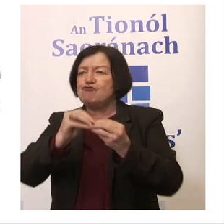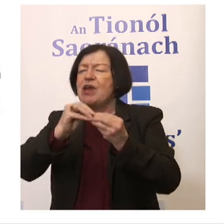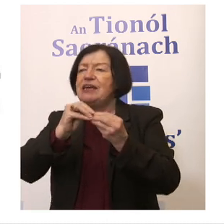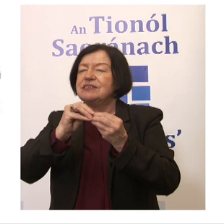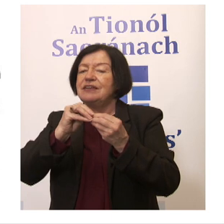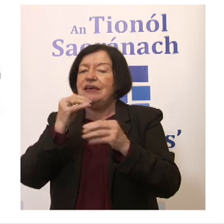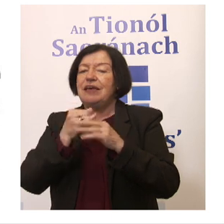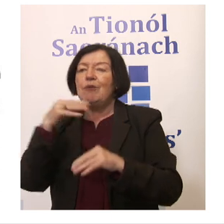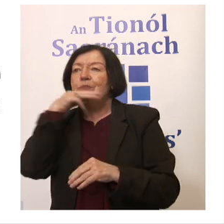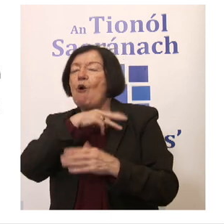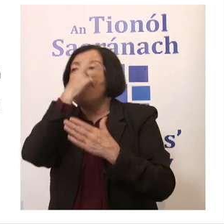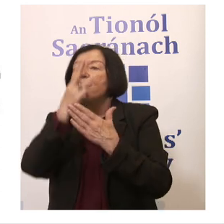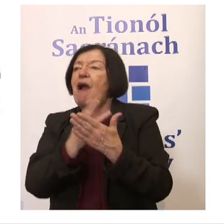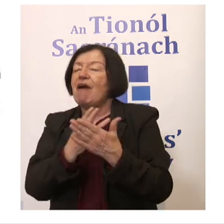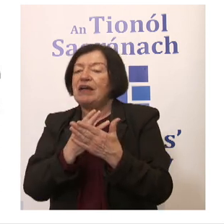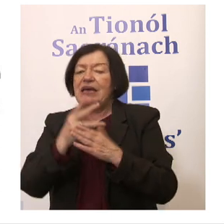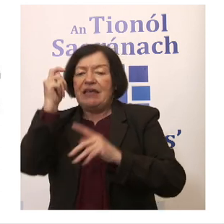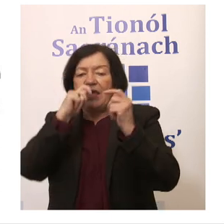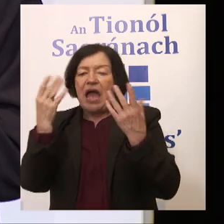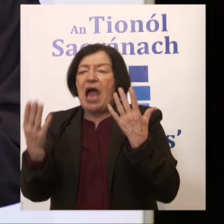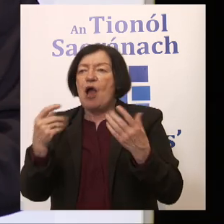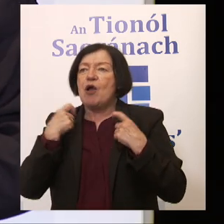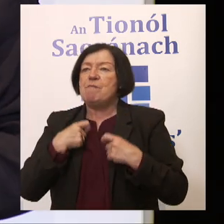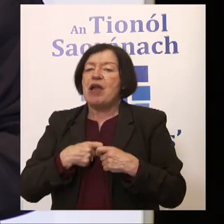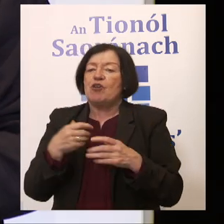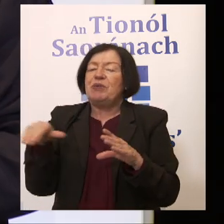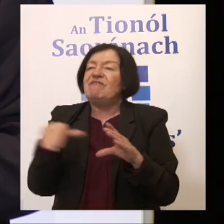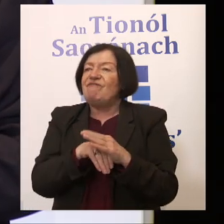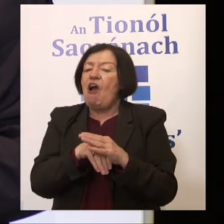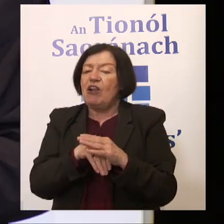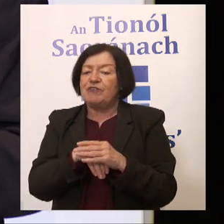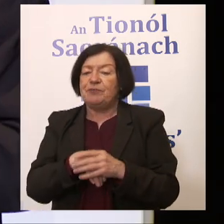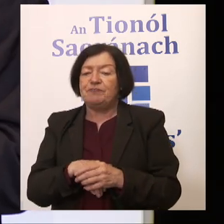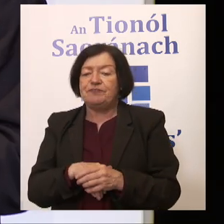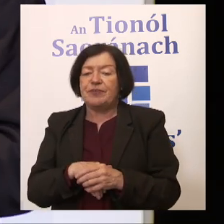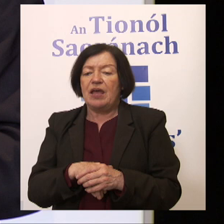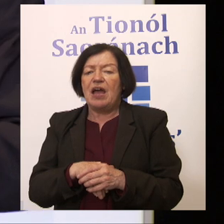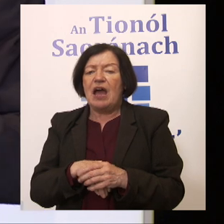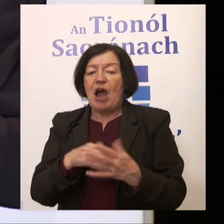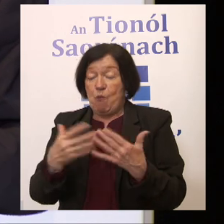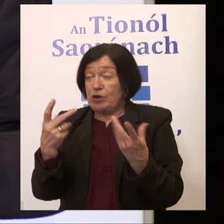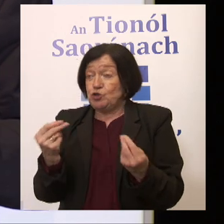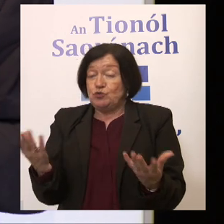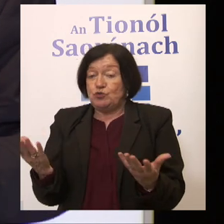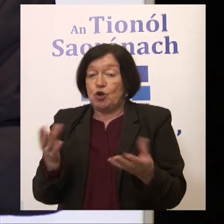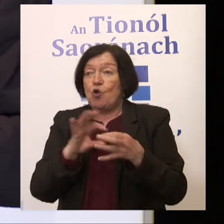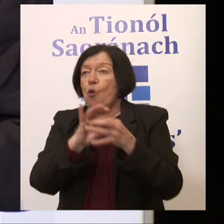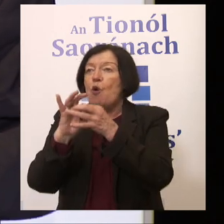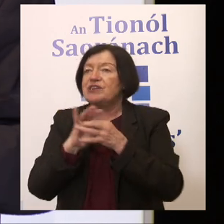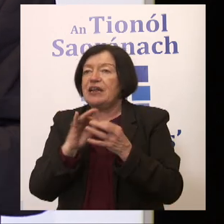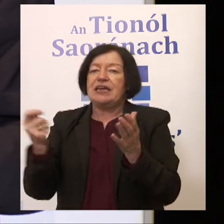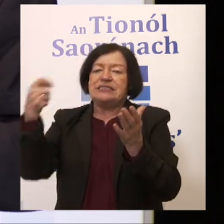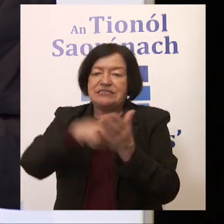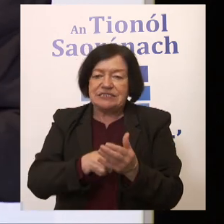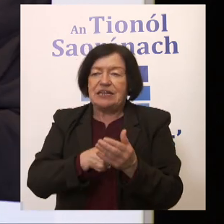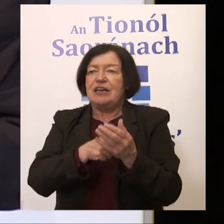is an important aspect of thinking about how a mayor might get involved within this. And what could it do? they could coordinate, enhance, disrupt,